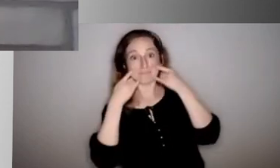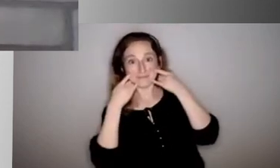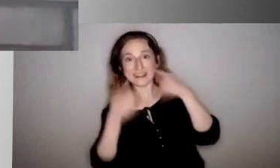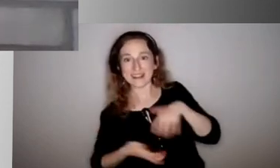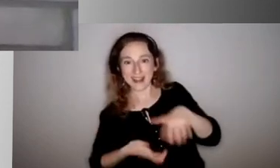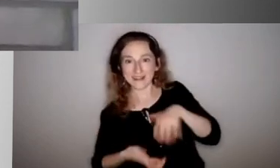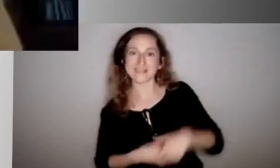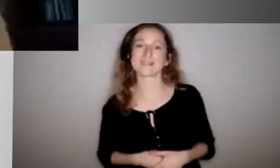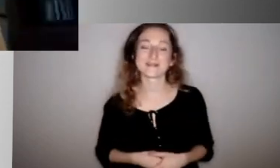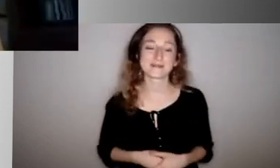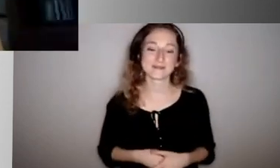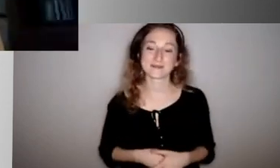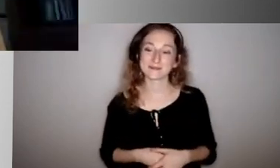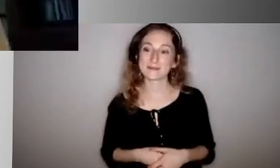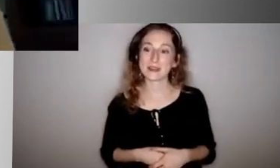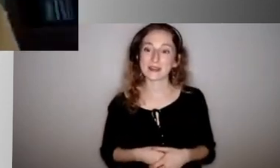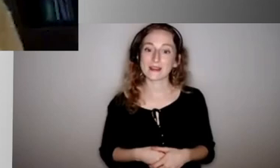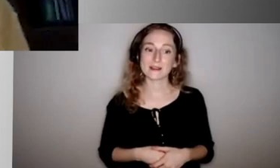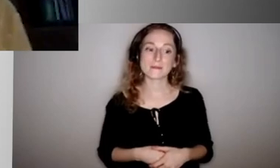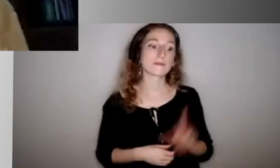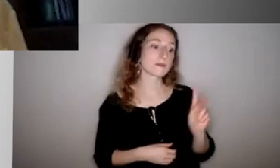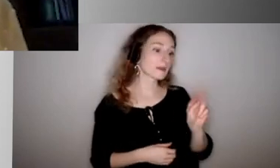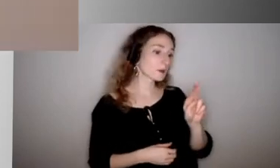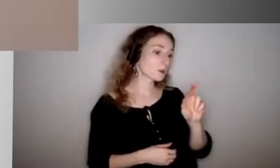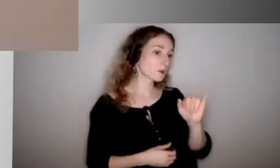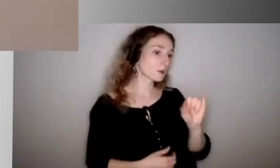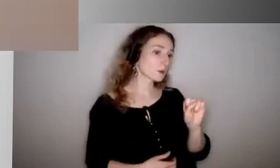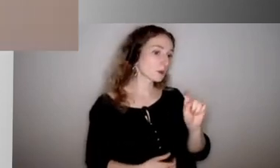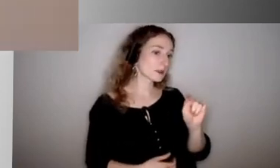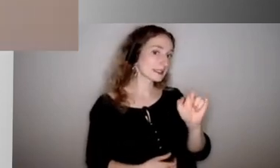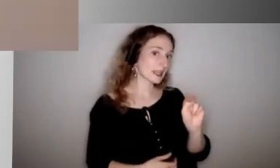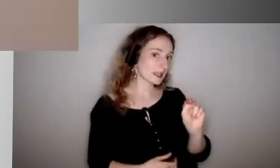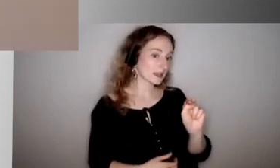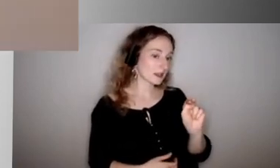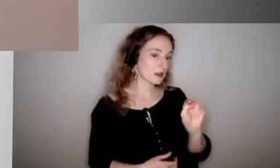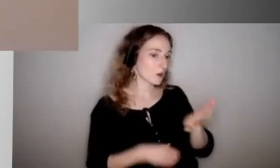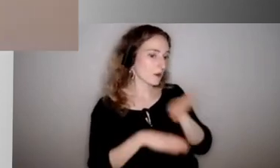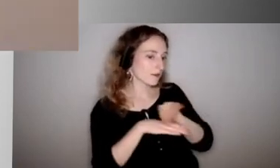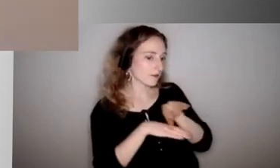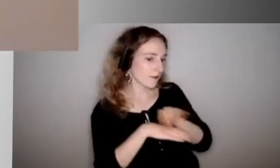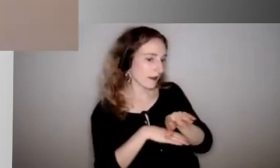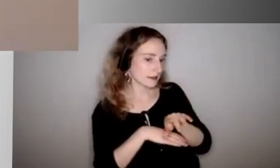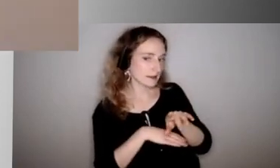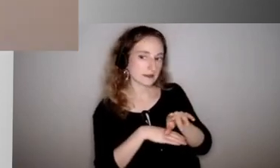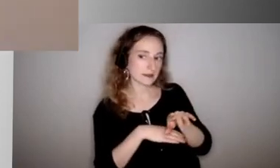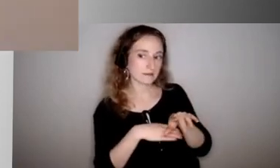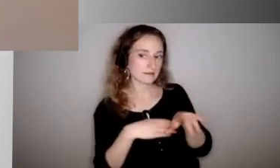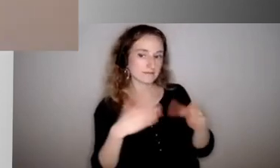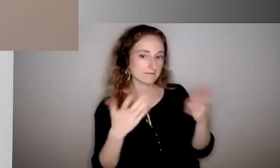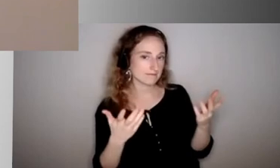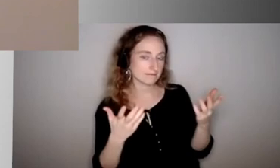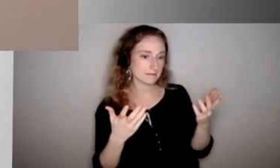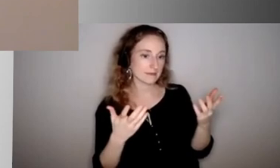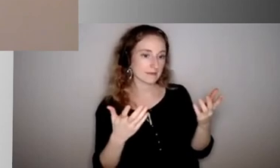Okay. And Kristen, what advice would you, I guess, give to educators, like, um, to try and do this? Since I know that